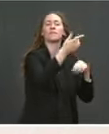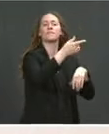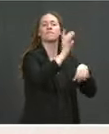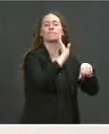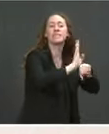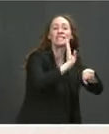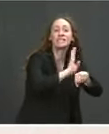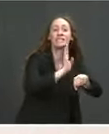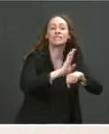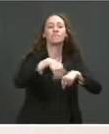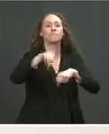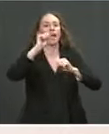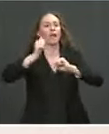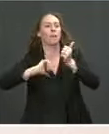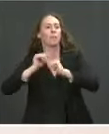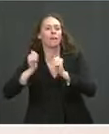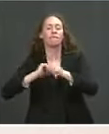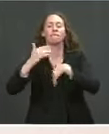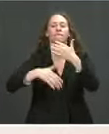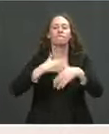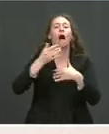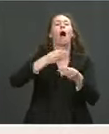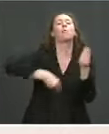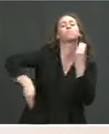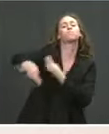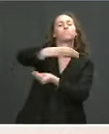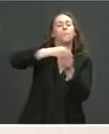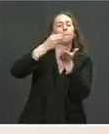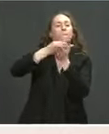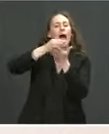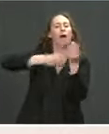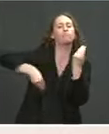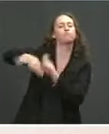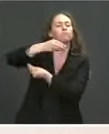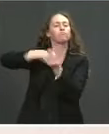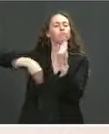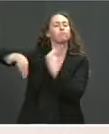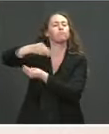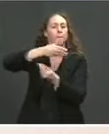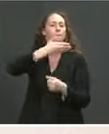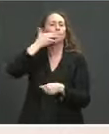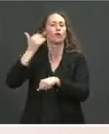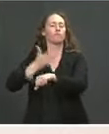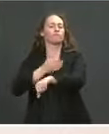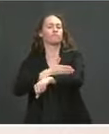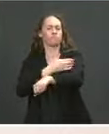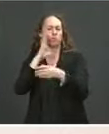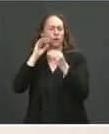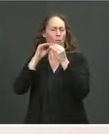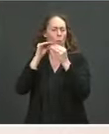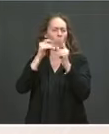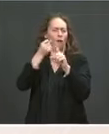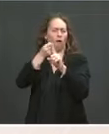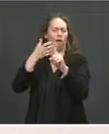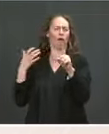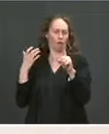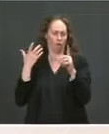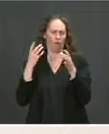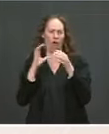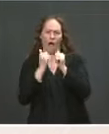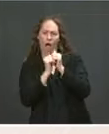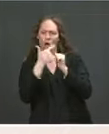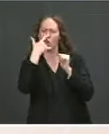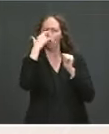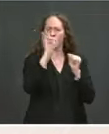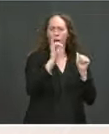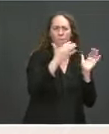growth. So, we'll have more to say on this and how it fits into the overall plan. But I just